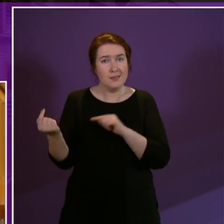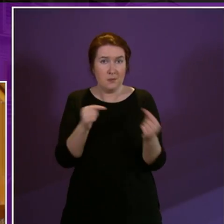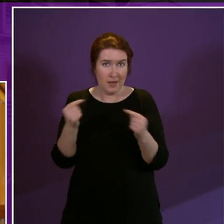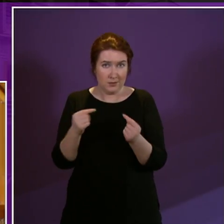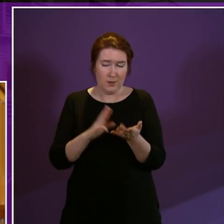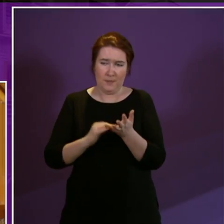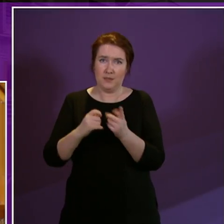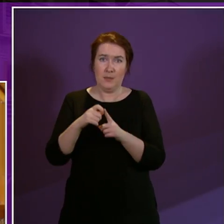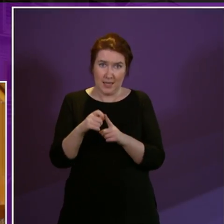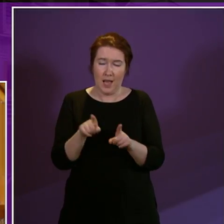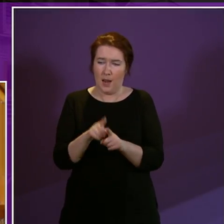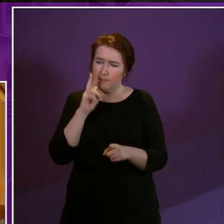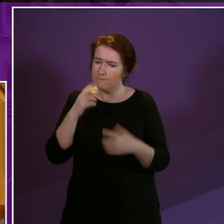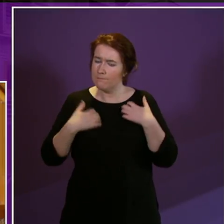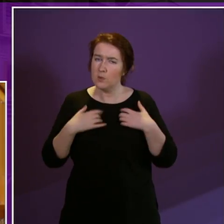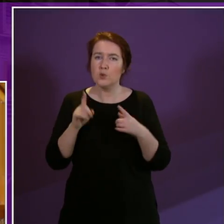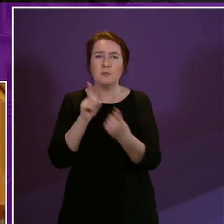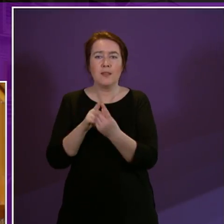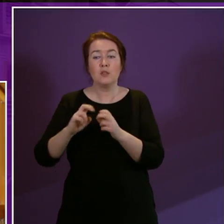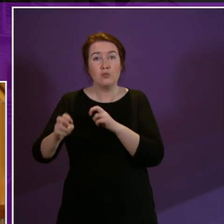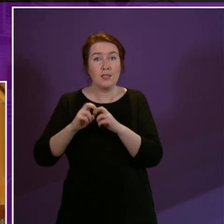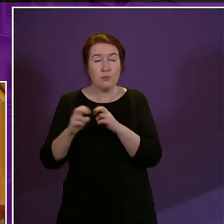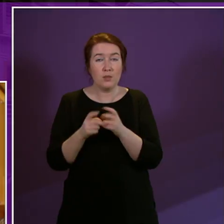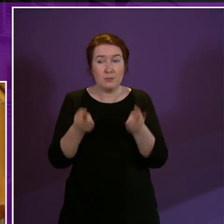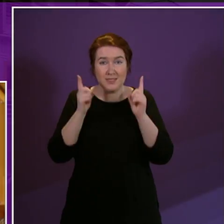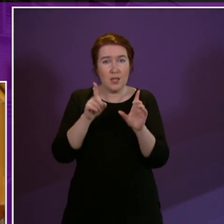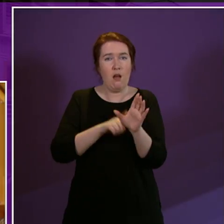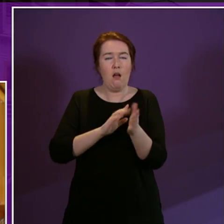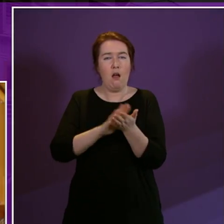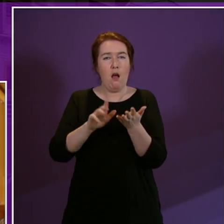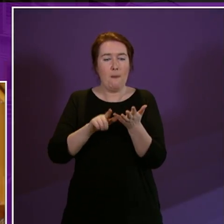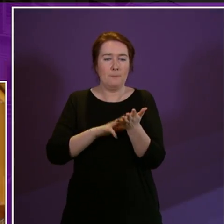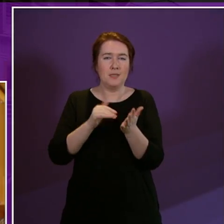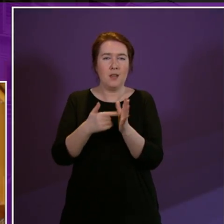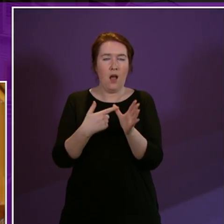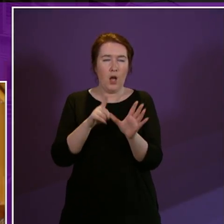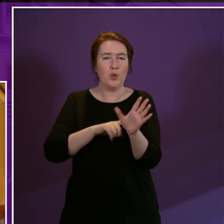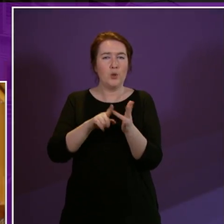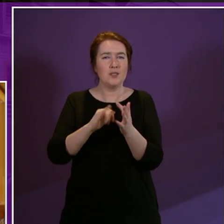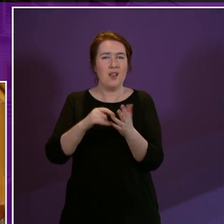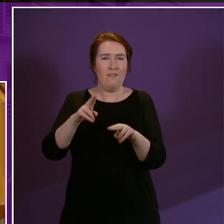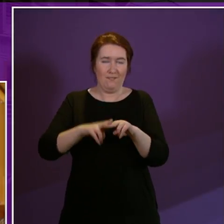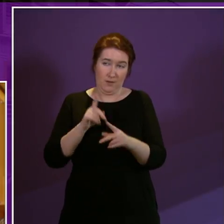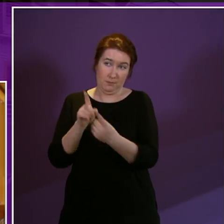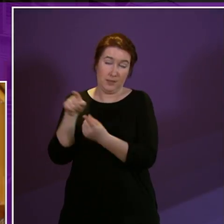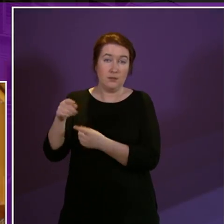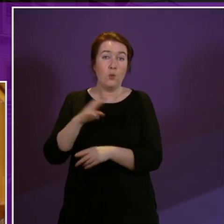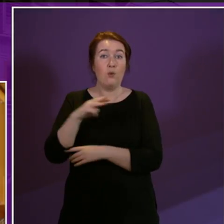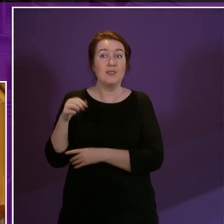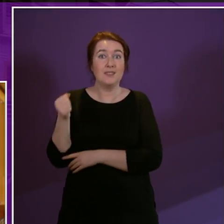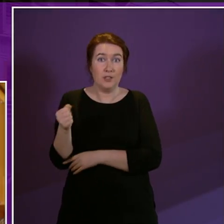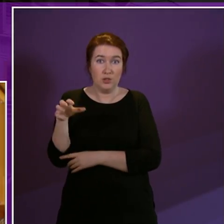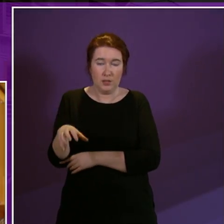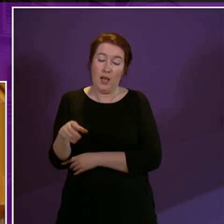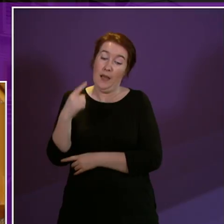to meeting with constituents and the Transport Minister Hamza Yousaf at the station in the new year from the headlines I've read this week he may also